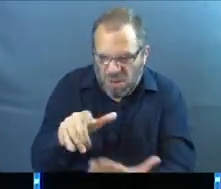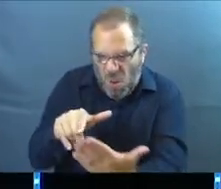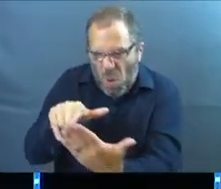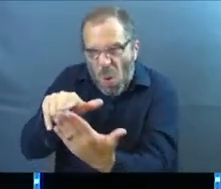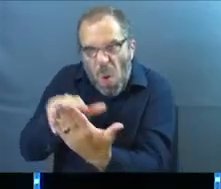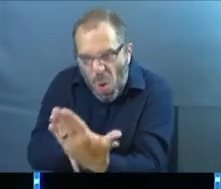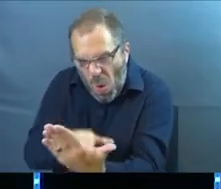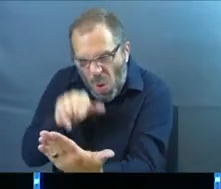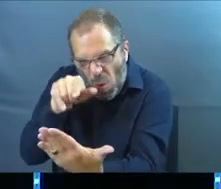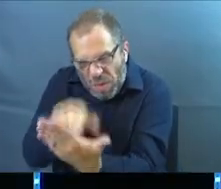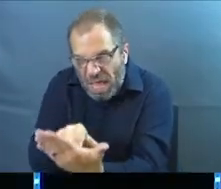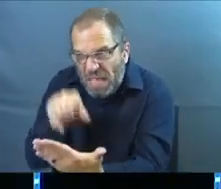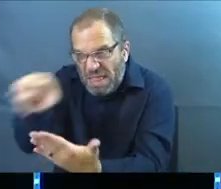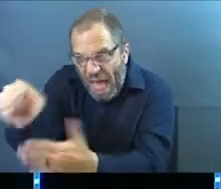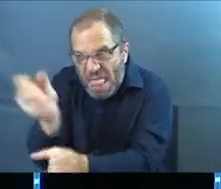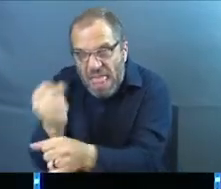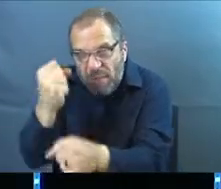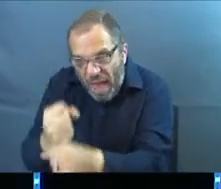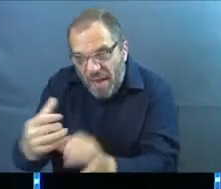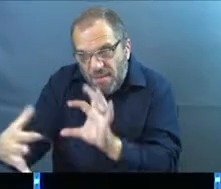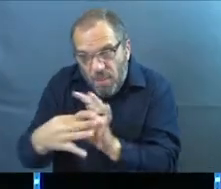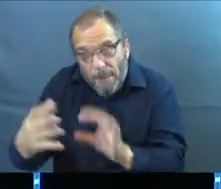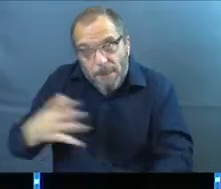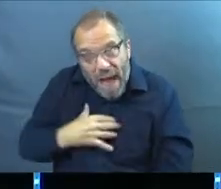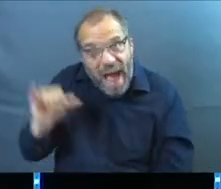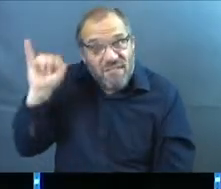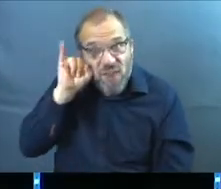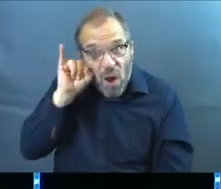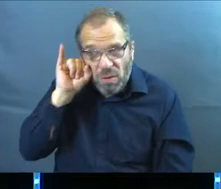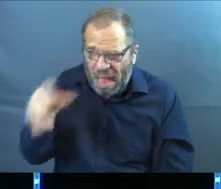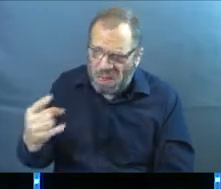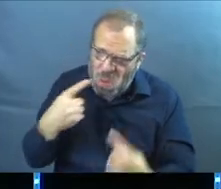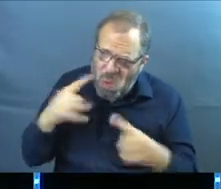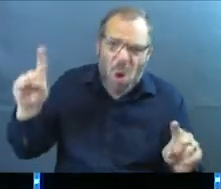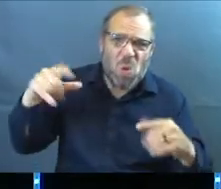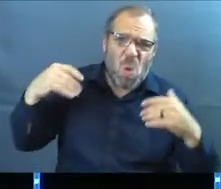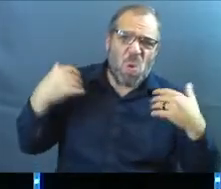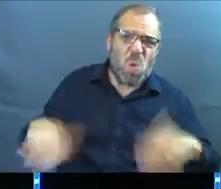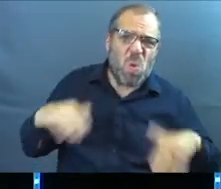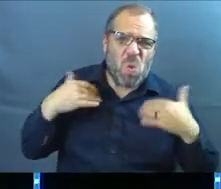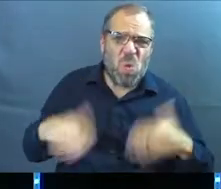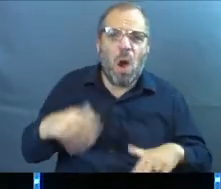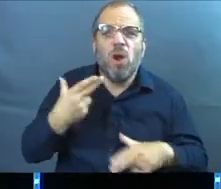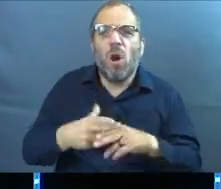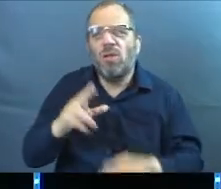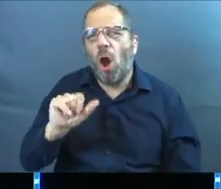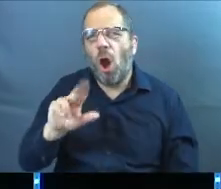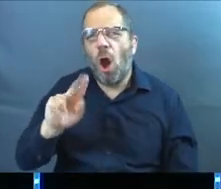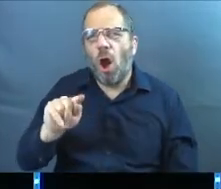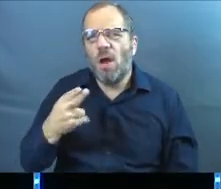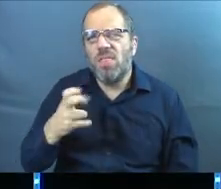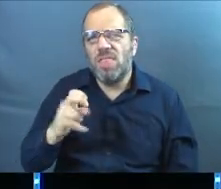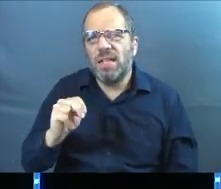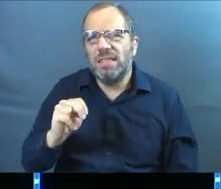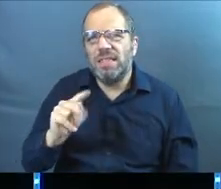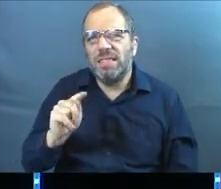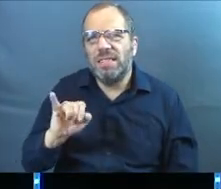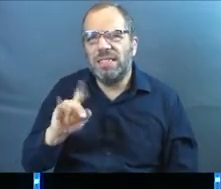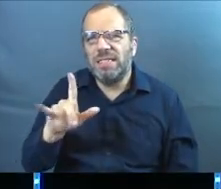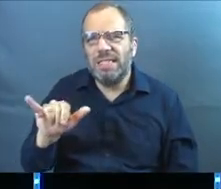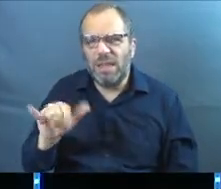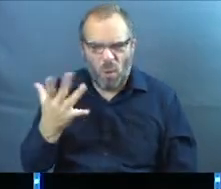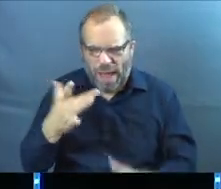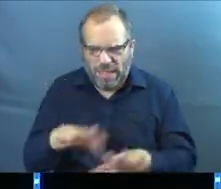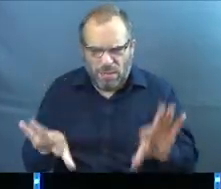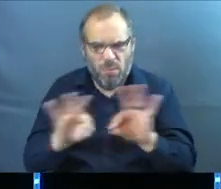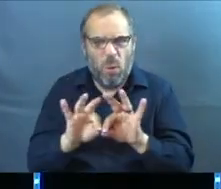the authentic product that was meant for my phone, and it worked wonderfully. Authenticity matters. Why does it matter? Here's a